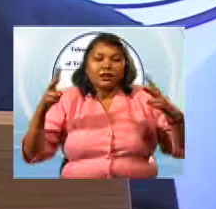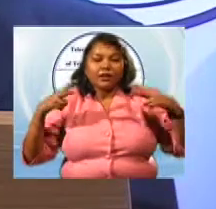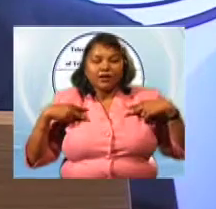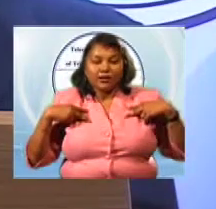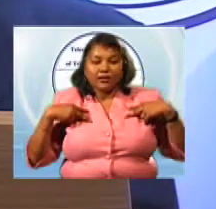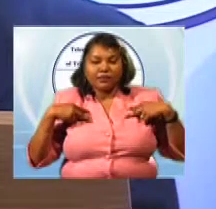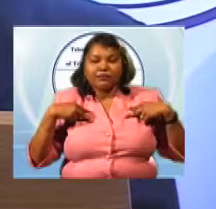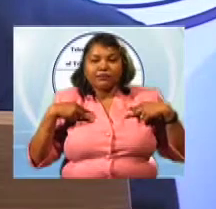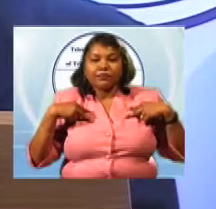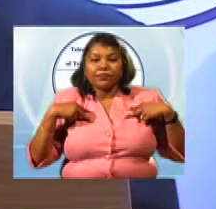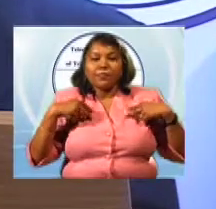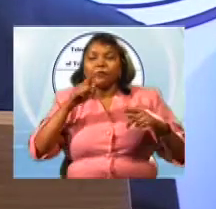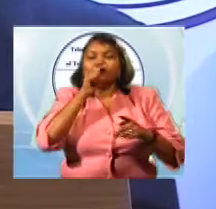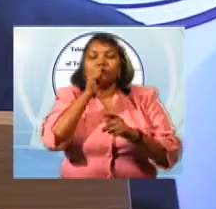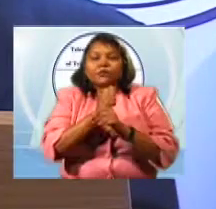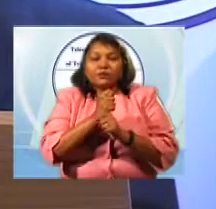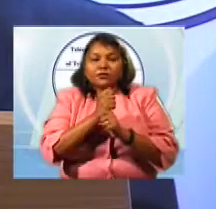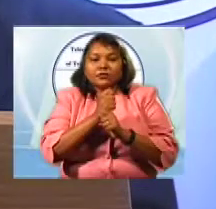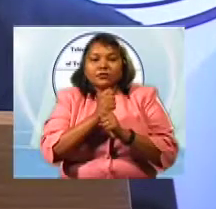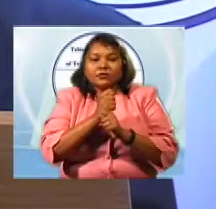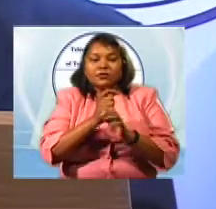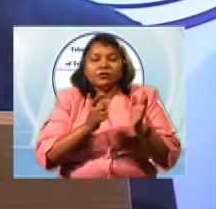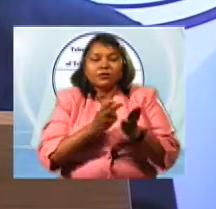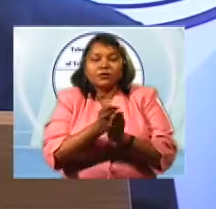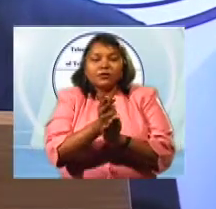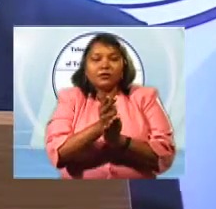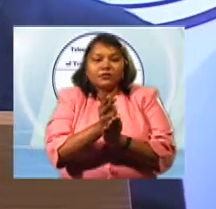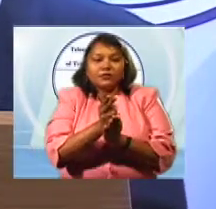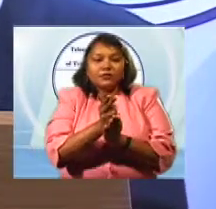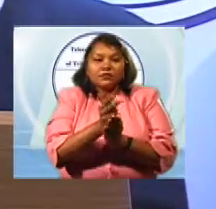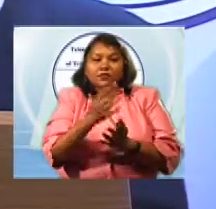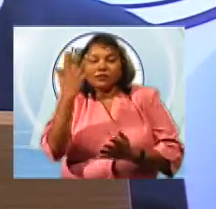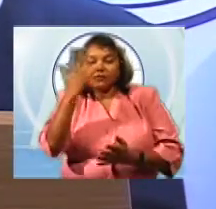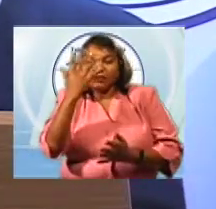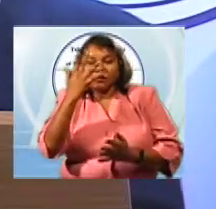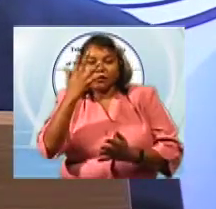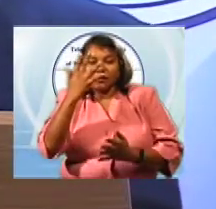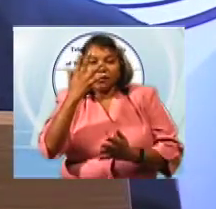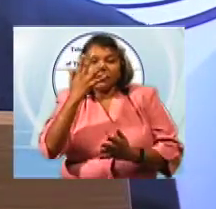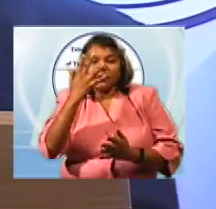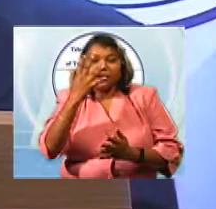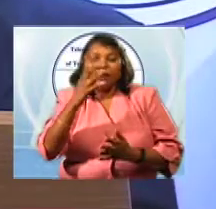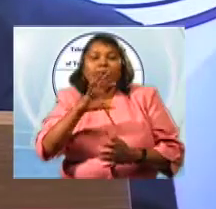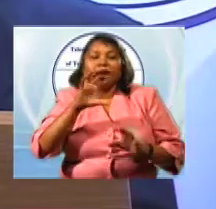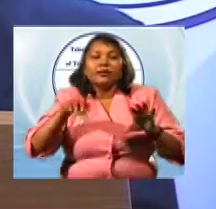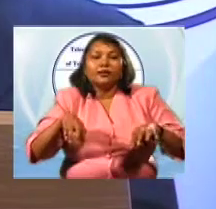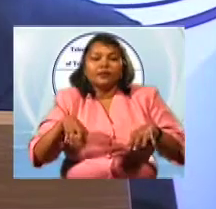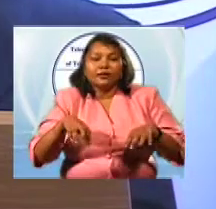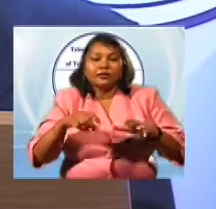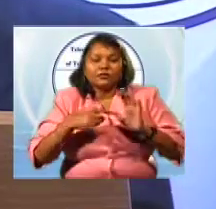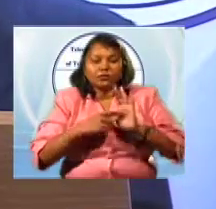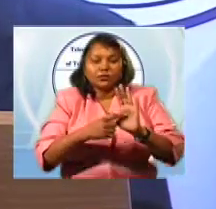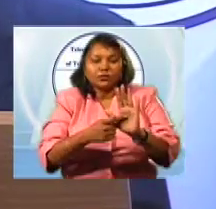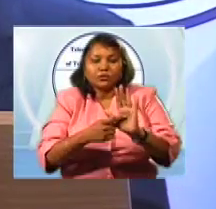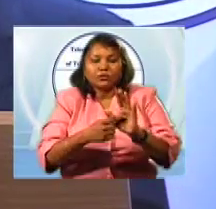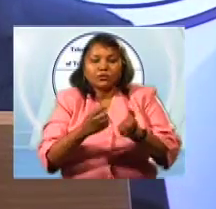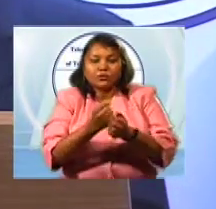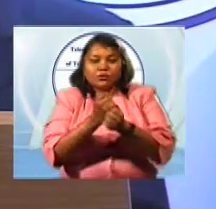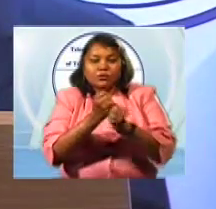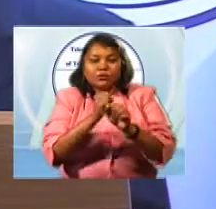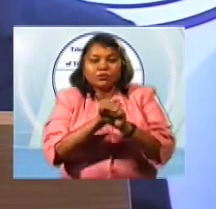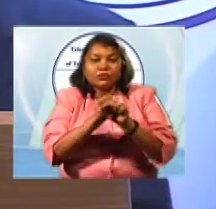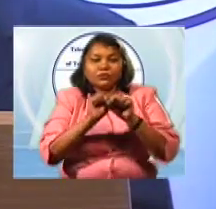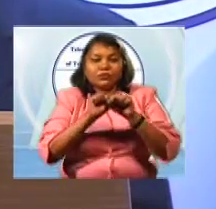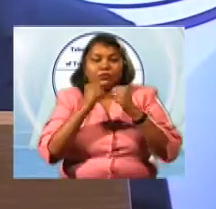objectivity, trustworthiness and transparency, and shall be an instrument for the positive social and cultural